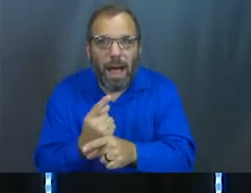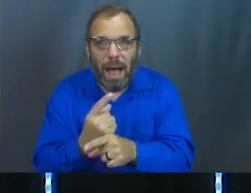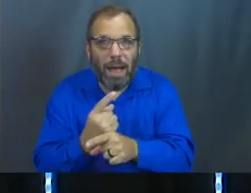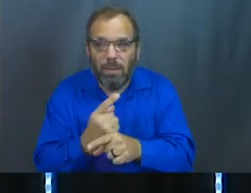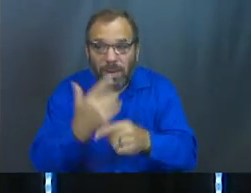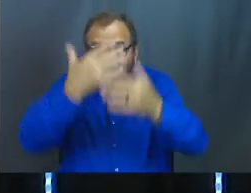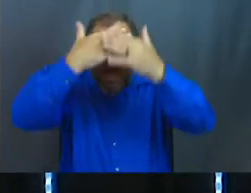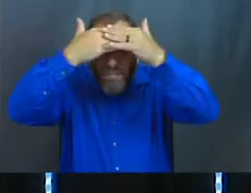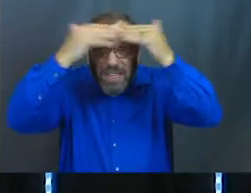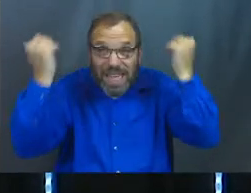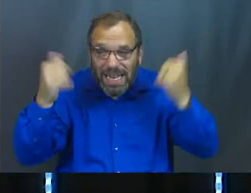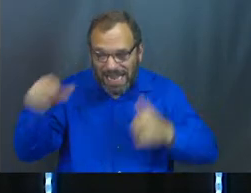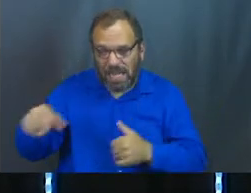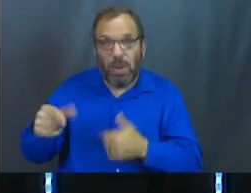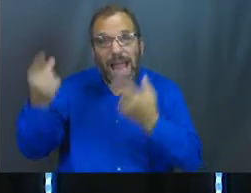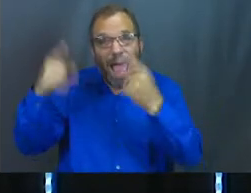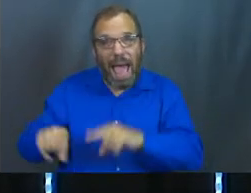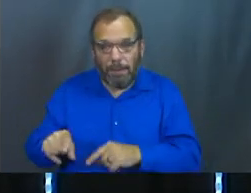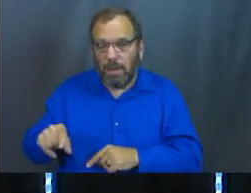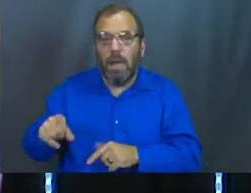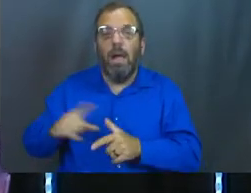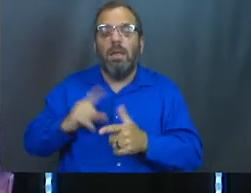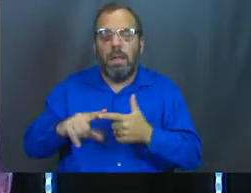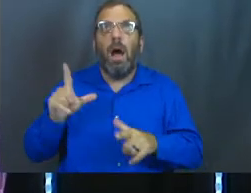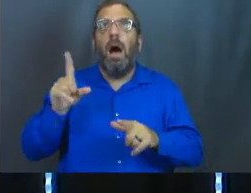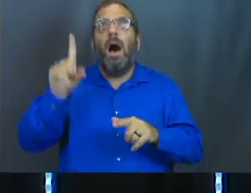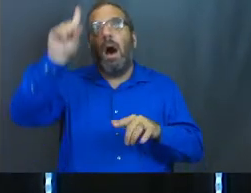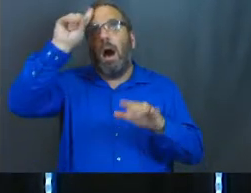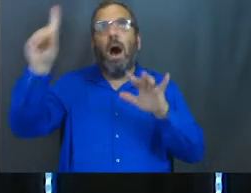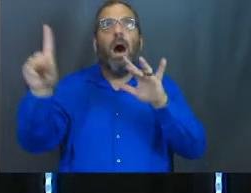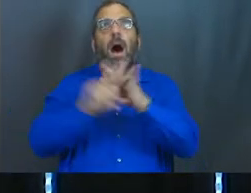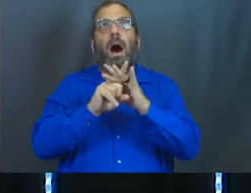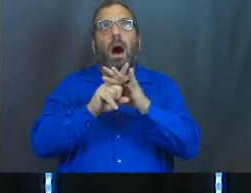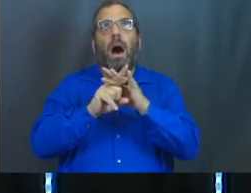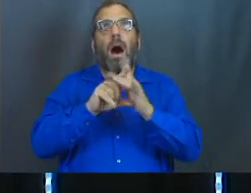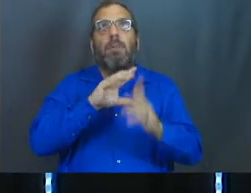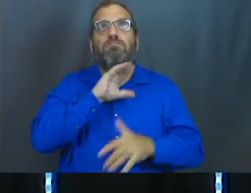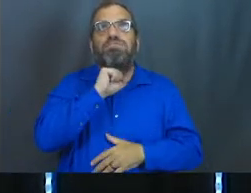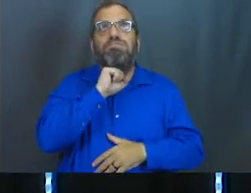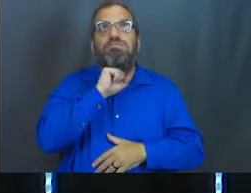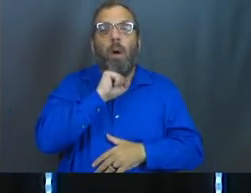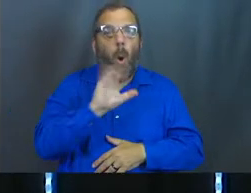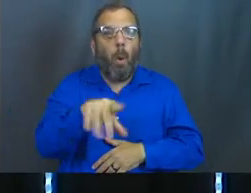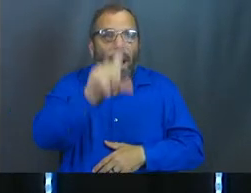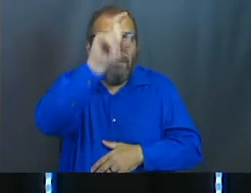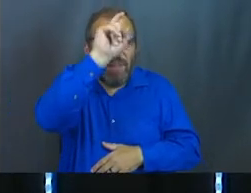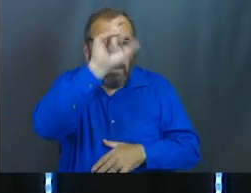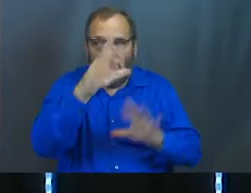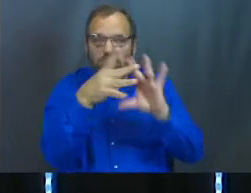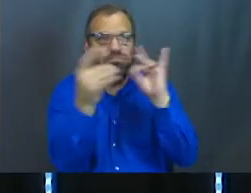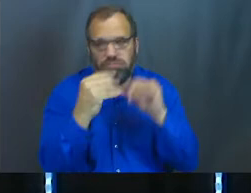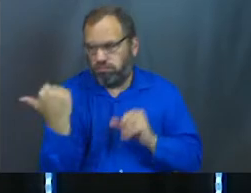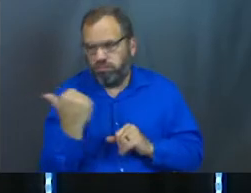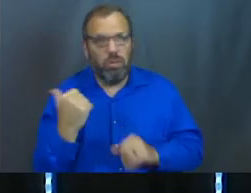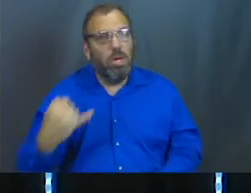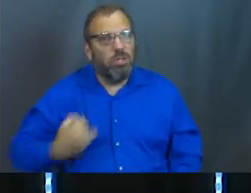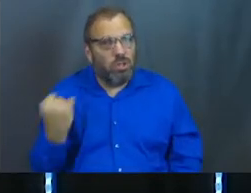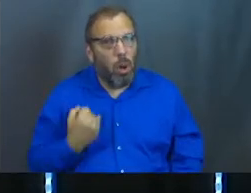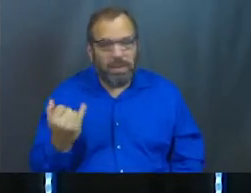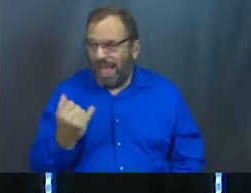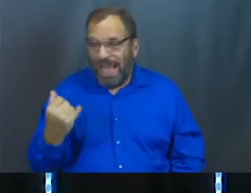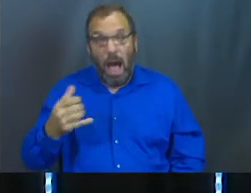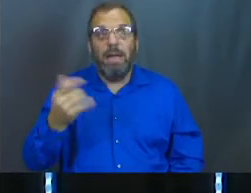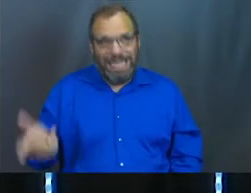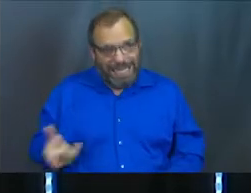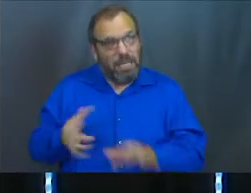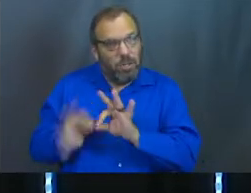of sight, out of mind. And that's what the cupbearer does. And suddenly he remembers his failure, and he tells the Pharaoh all about Joseph, and he's like, I got just